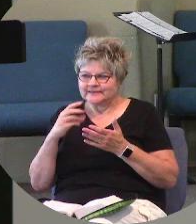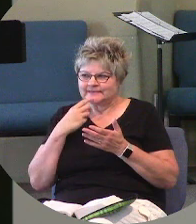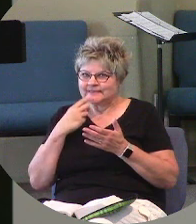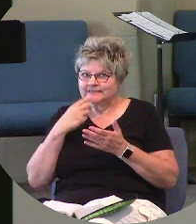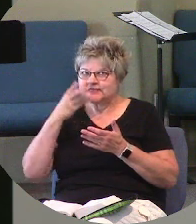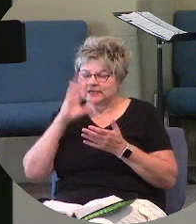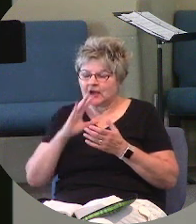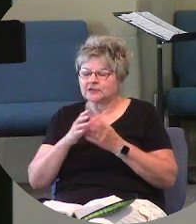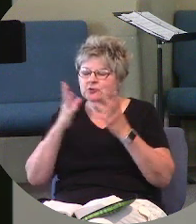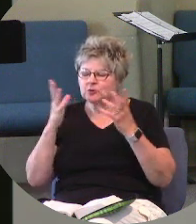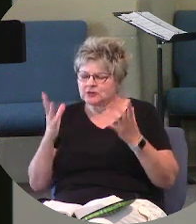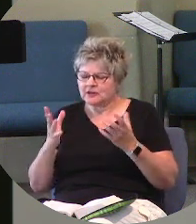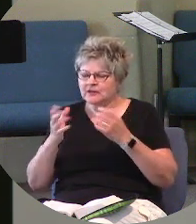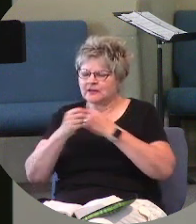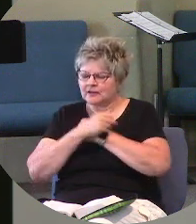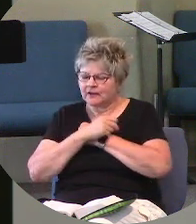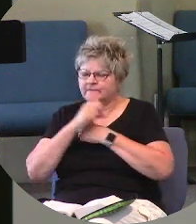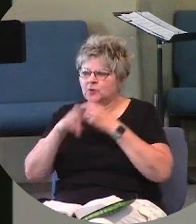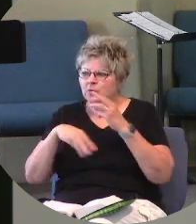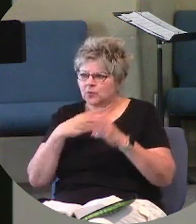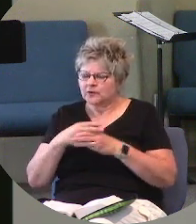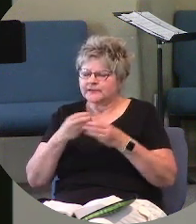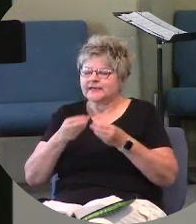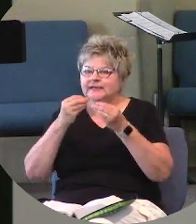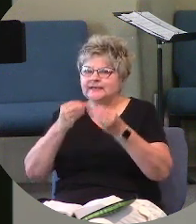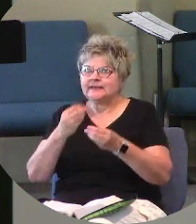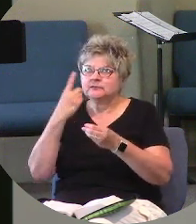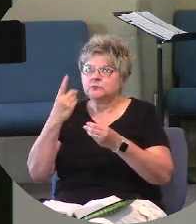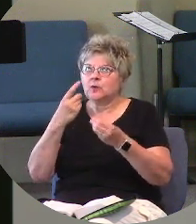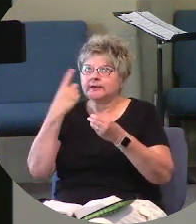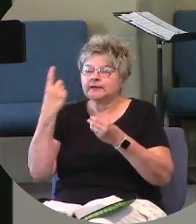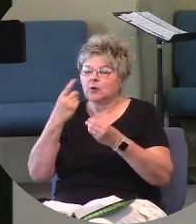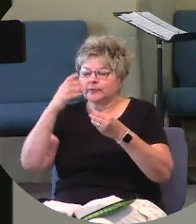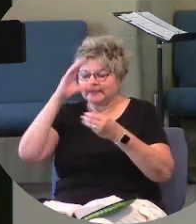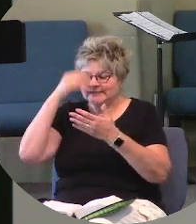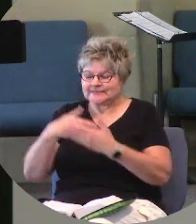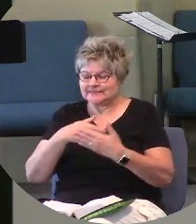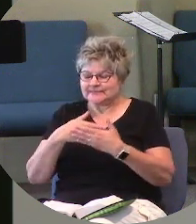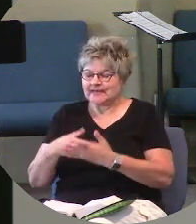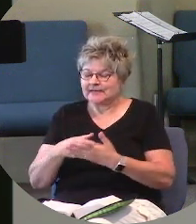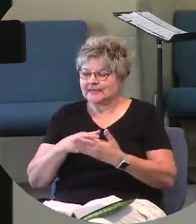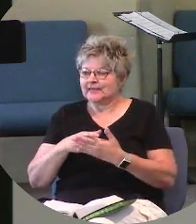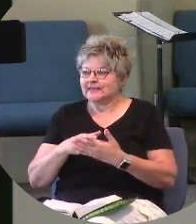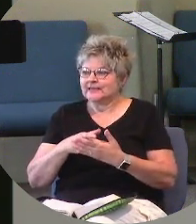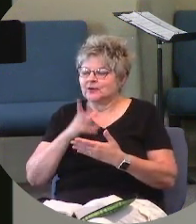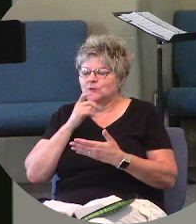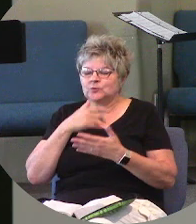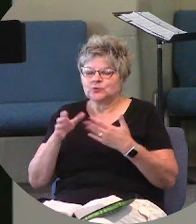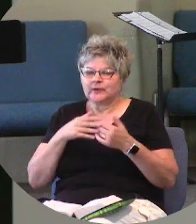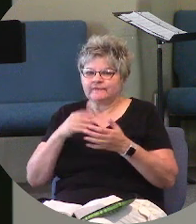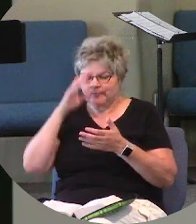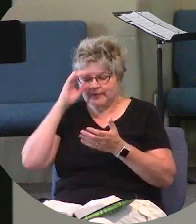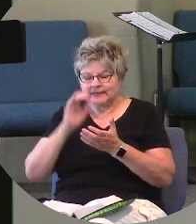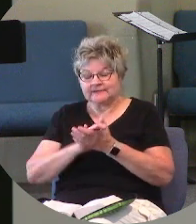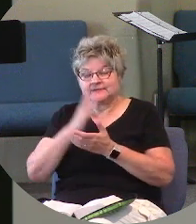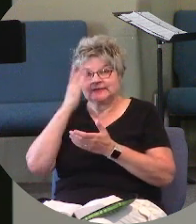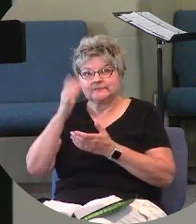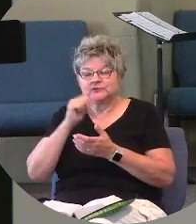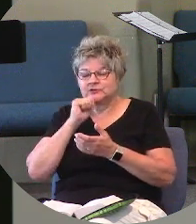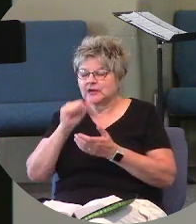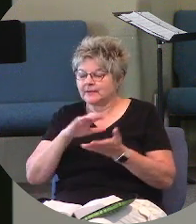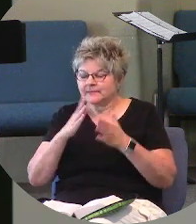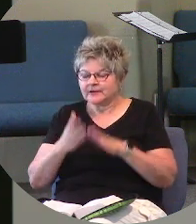verse for God so loved the world that He gave His only begotten Son that whosoever believes in Him should not perish but have everlasting